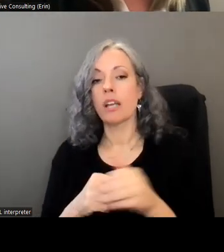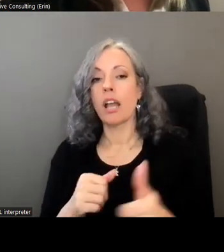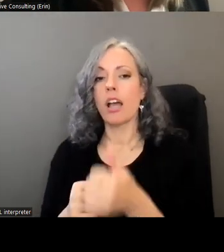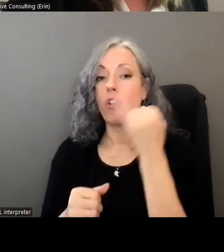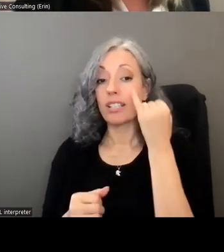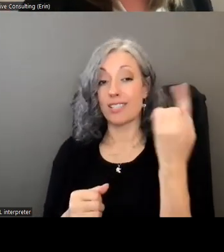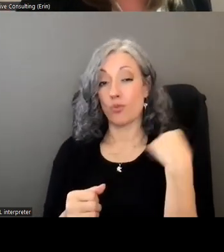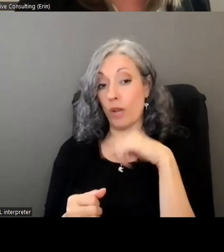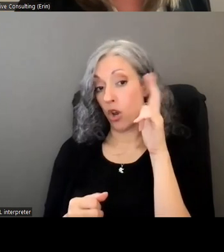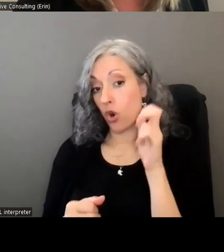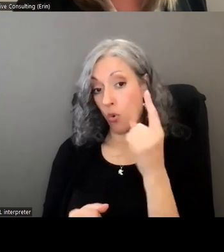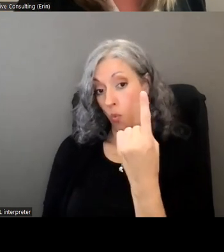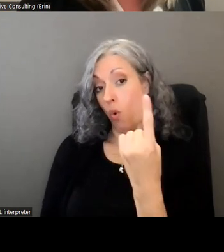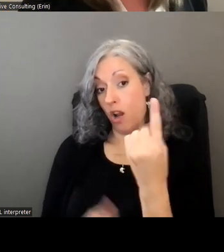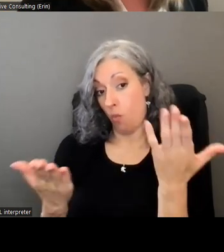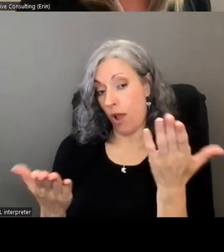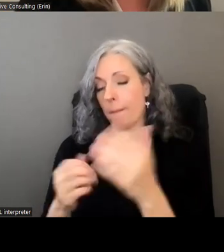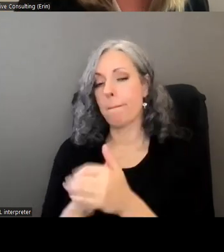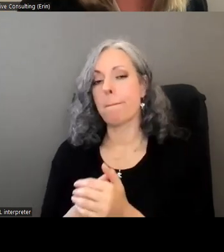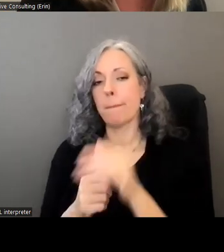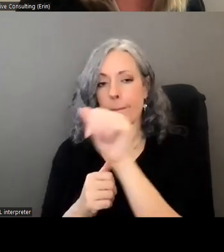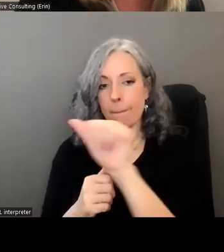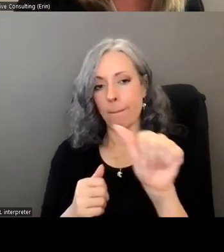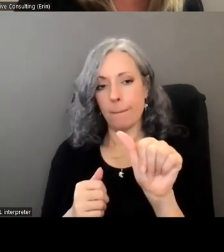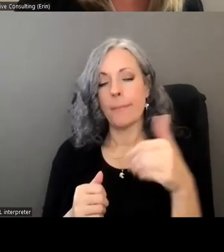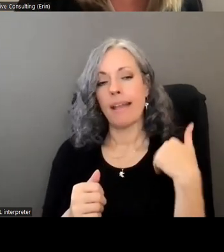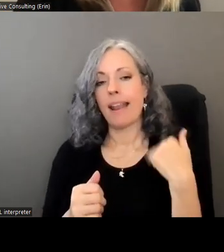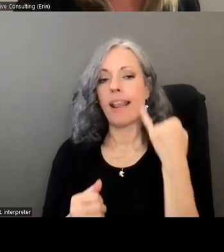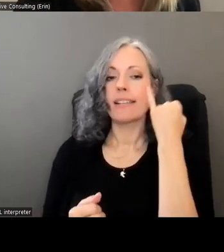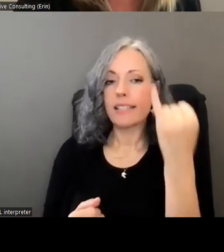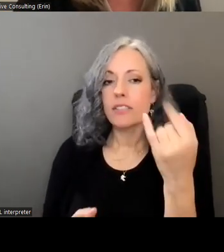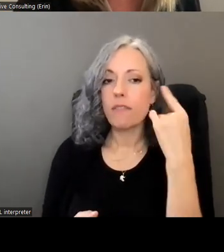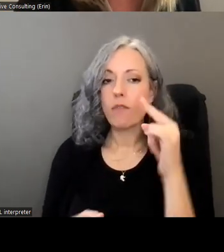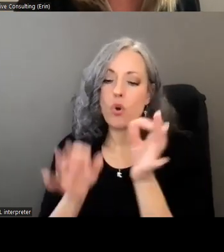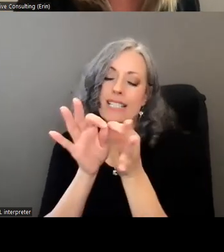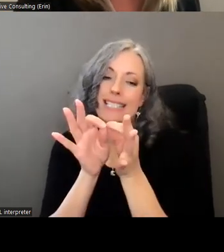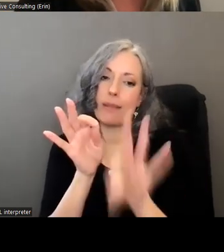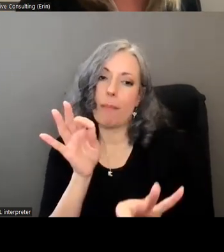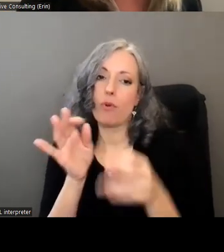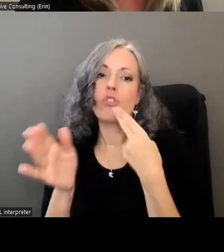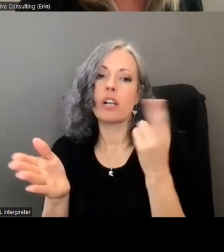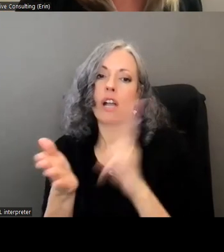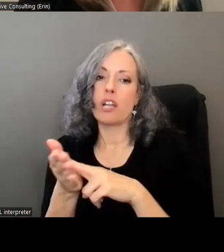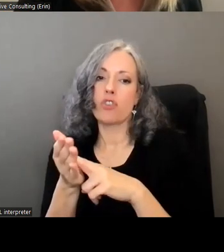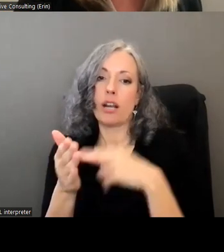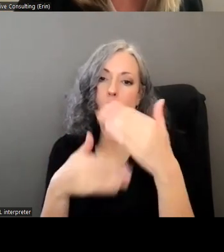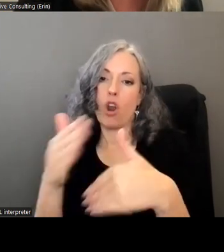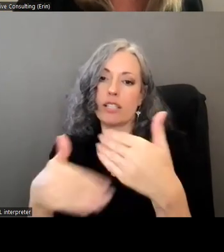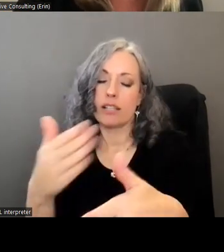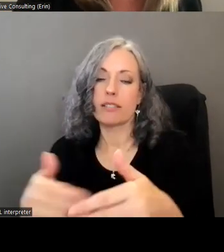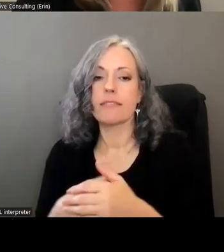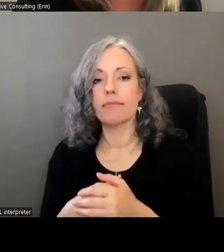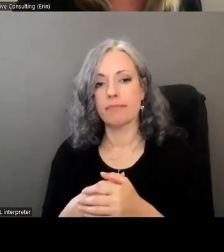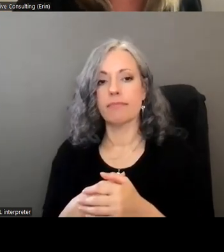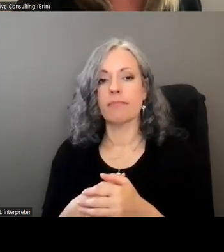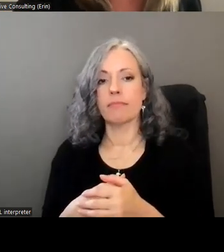here uh one was uh triple a's in particular had ideas for simplifying the contract process um some some specific